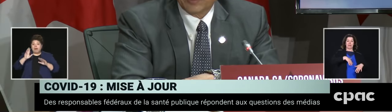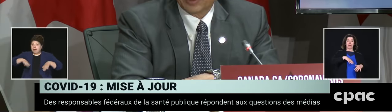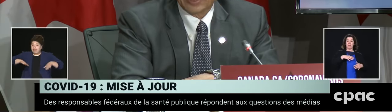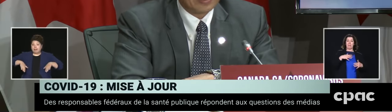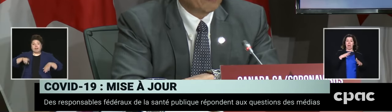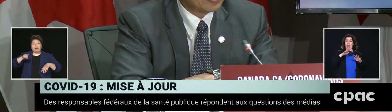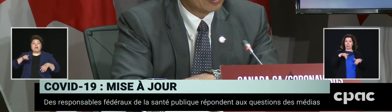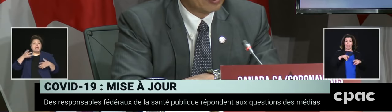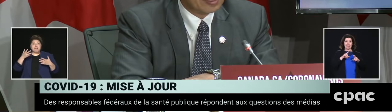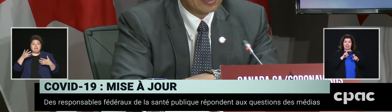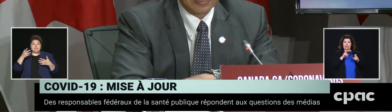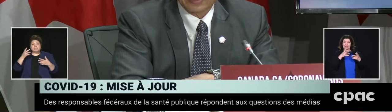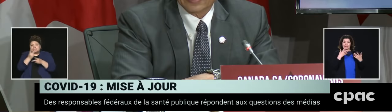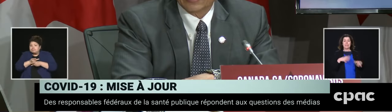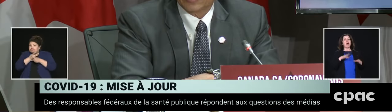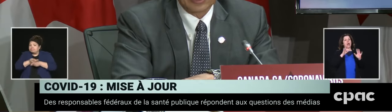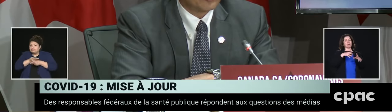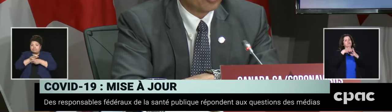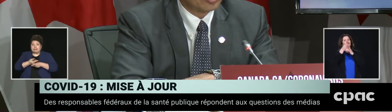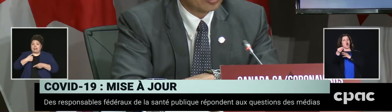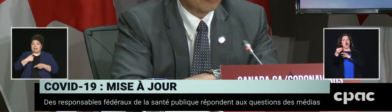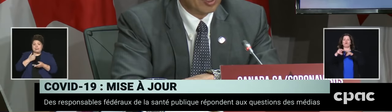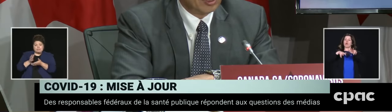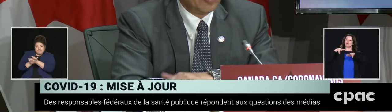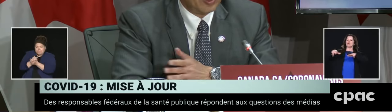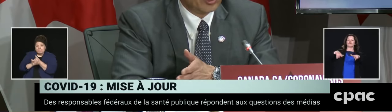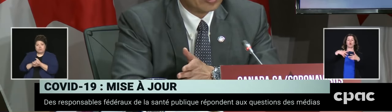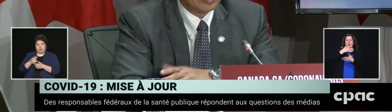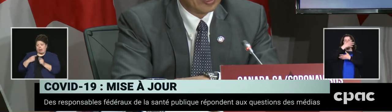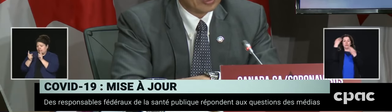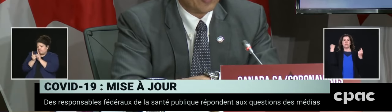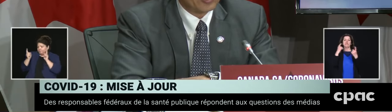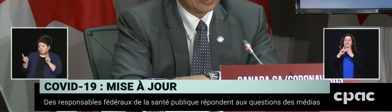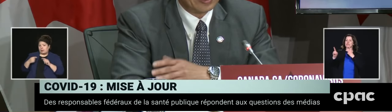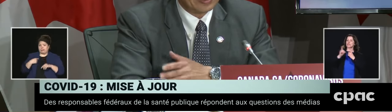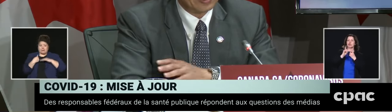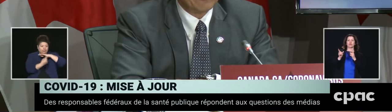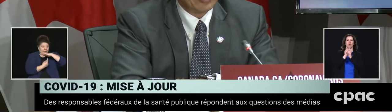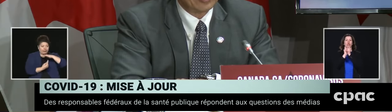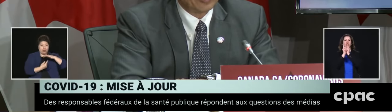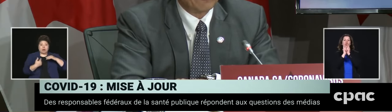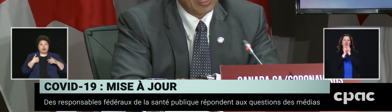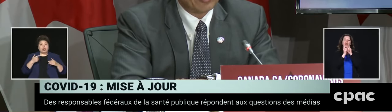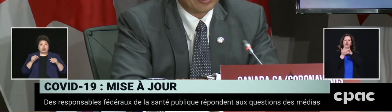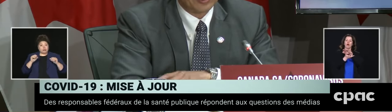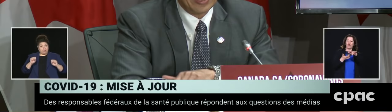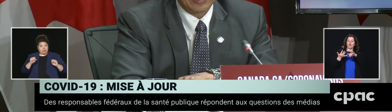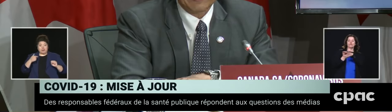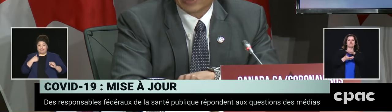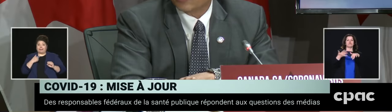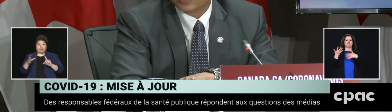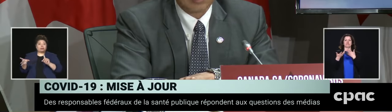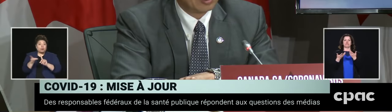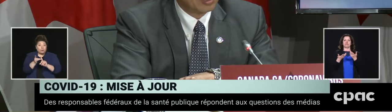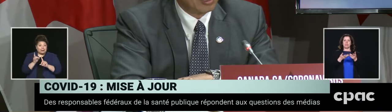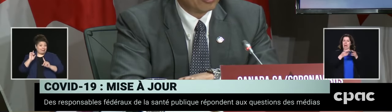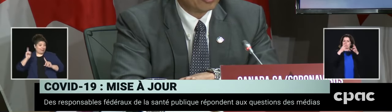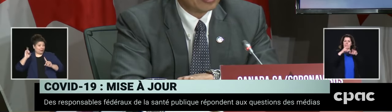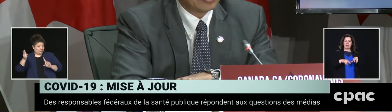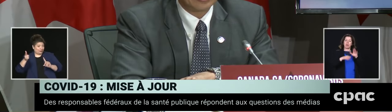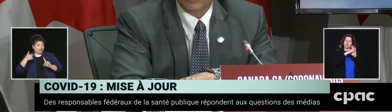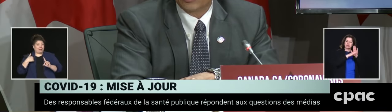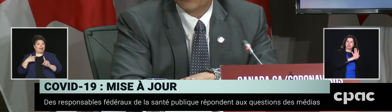be taking place, like physical distancing, et cetera, and expose yourself, you may well still get exposed and get infected with the virus. So a negative test result